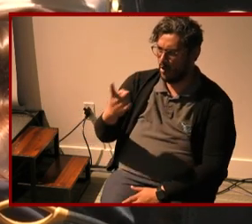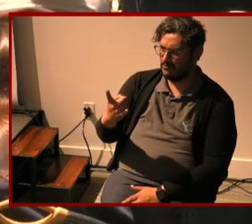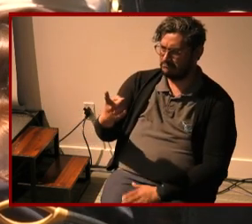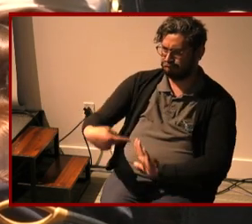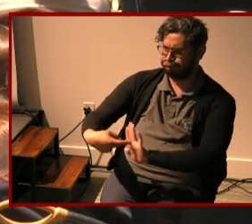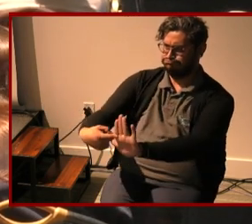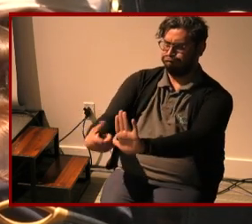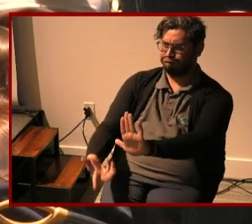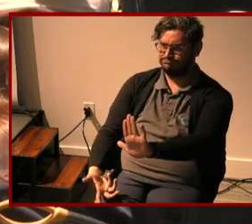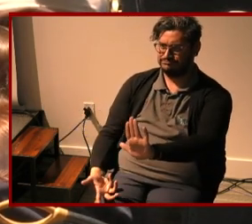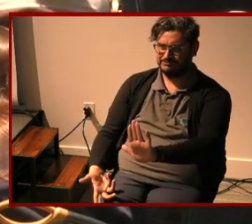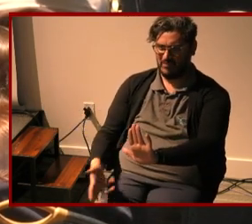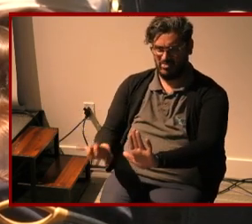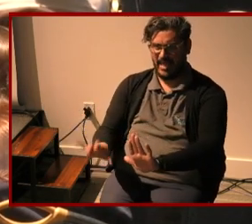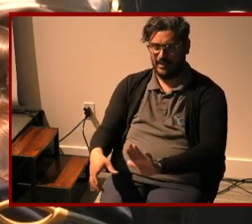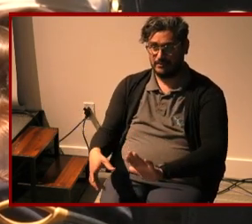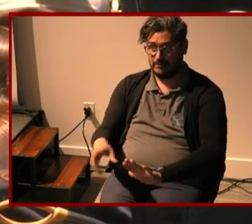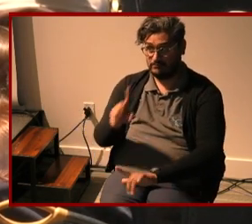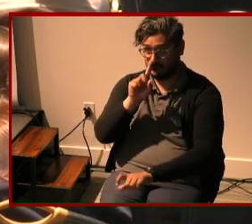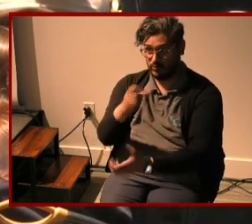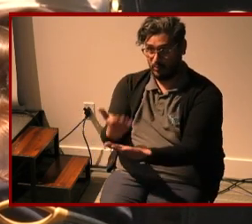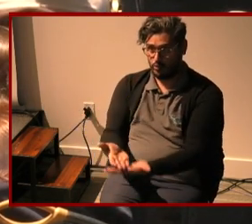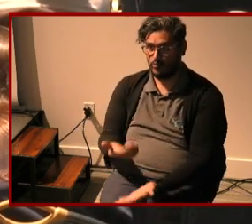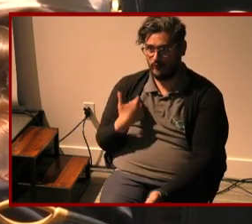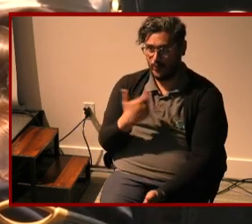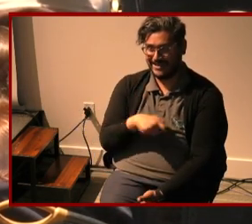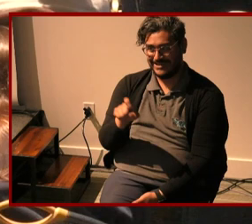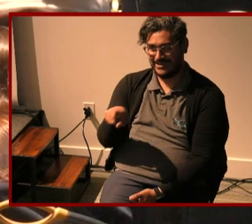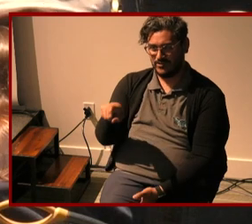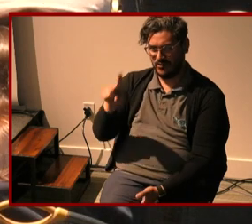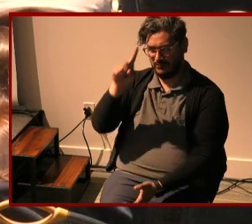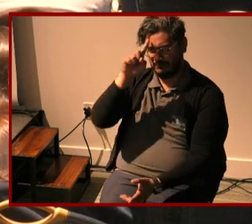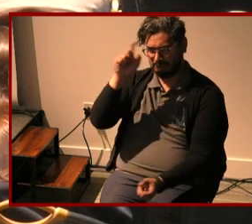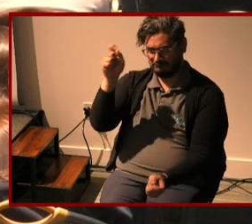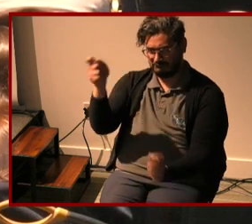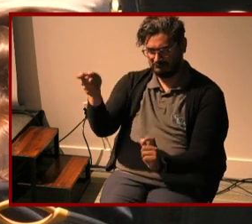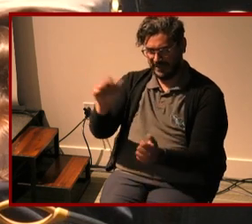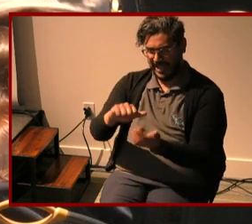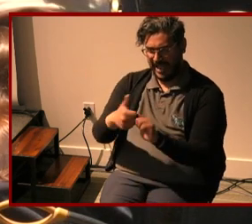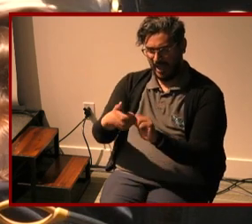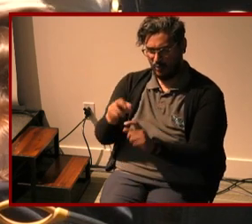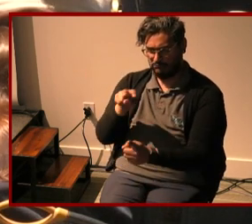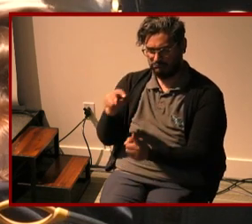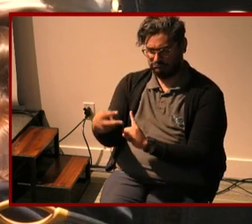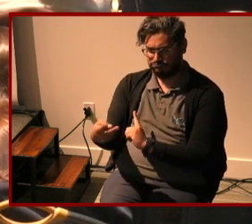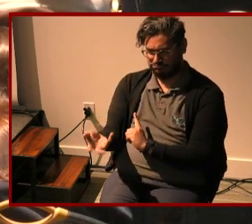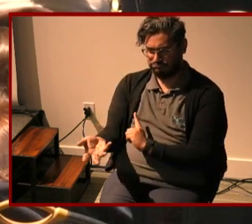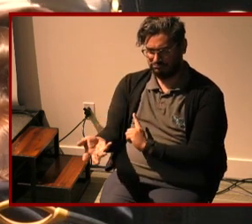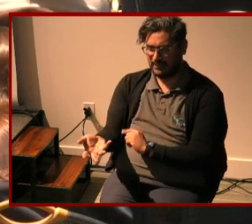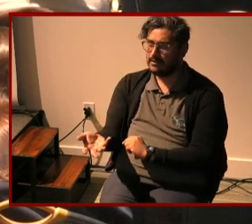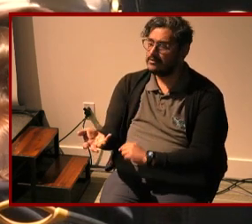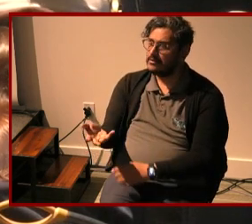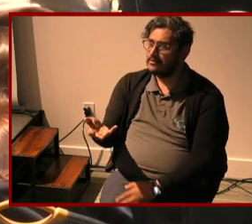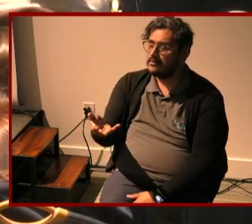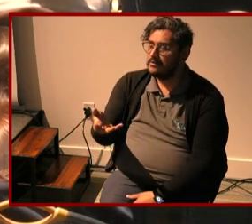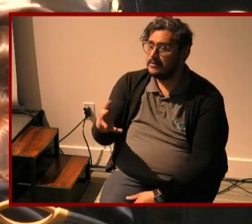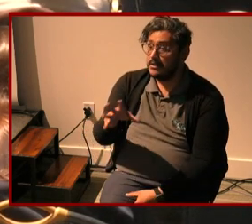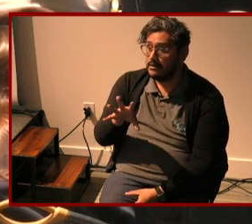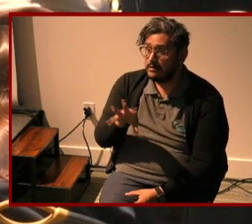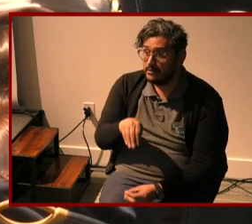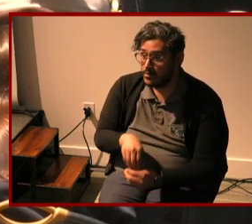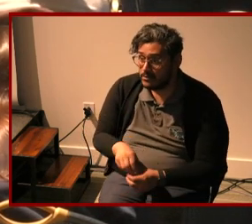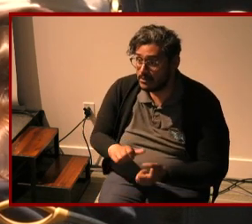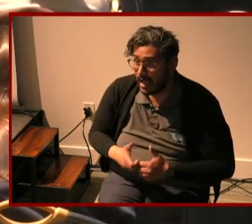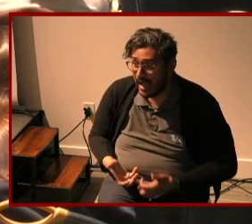it shows that we need to reframe how we perceive and even how i'm how